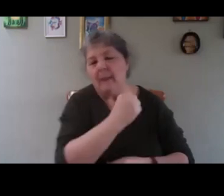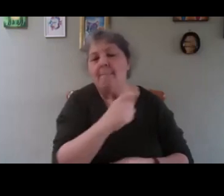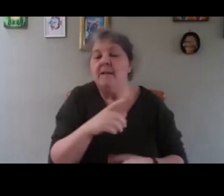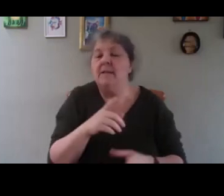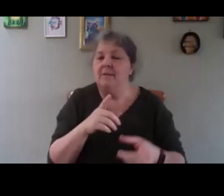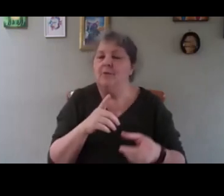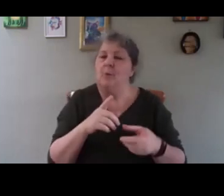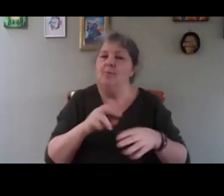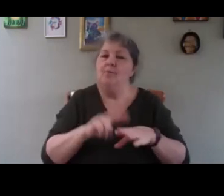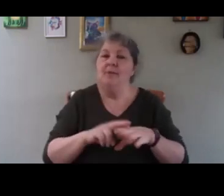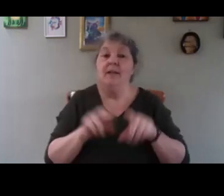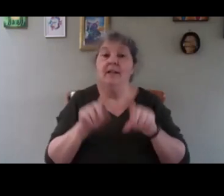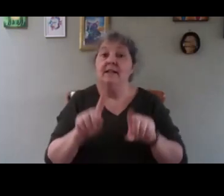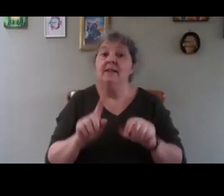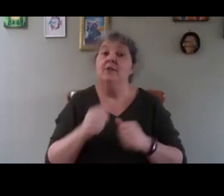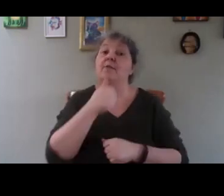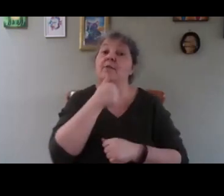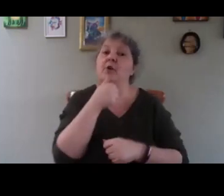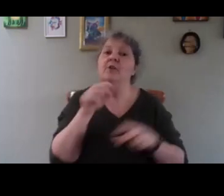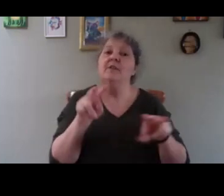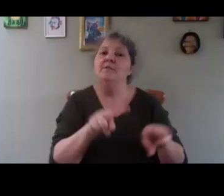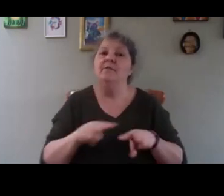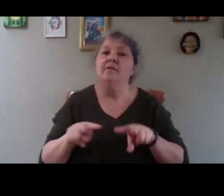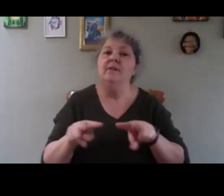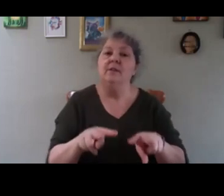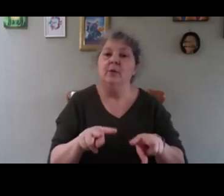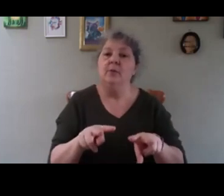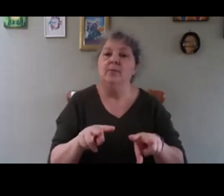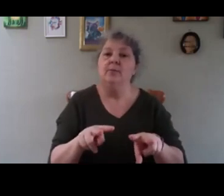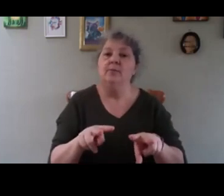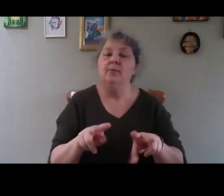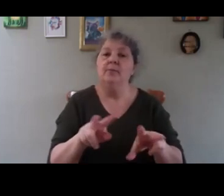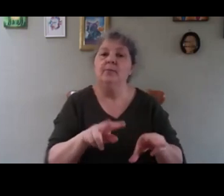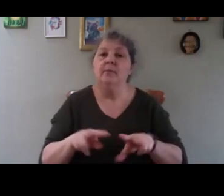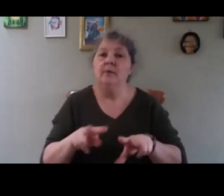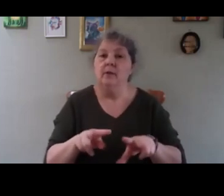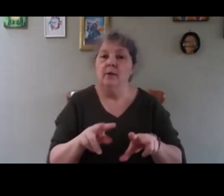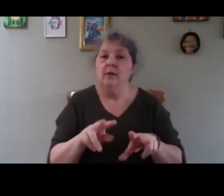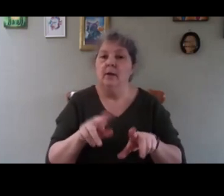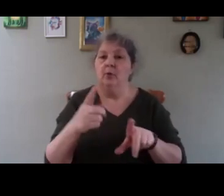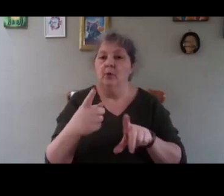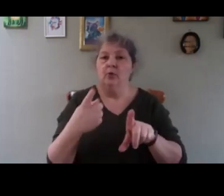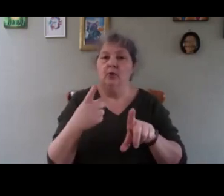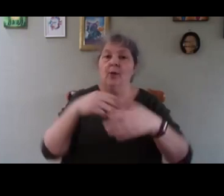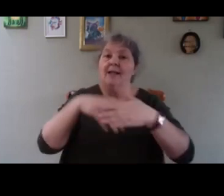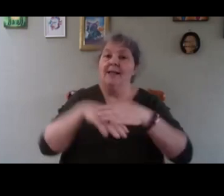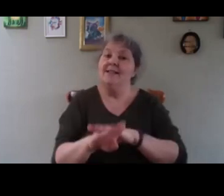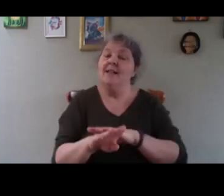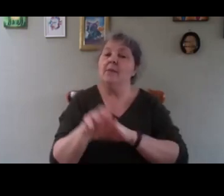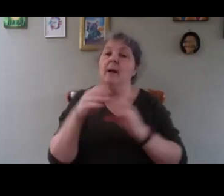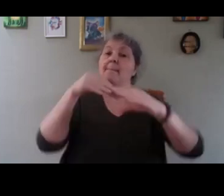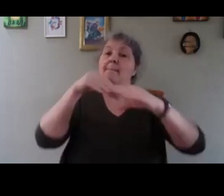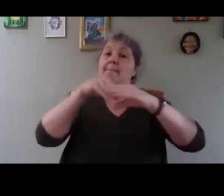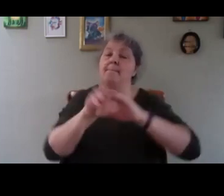this is the first video. I'm going to go to come in inside my polytunnel and I'm going to